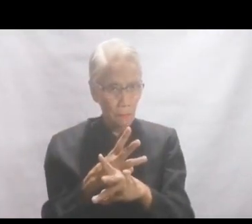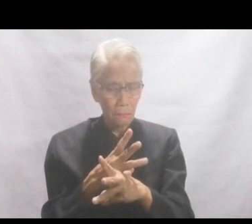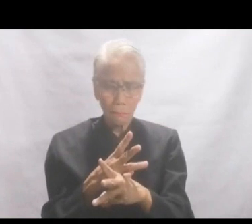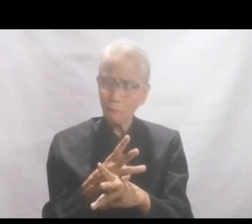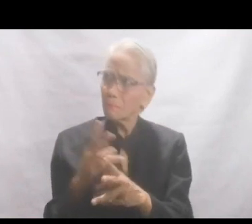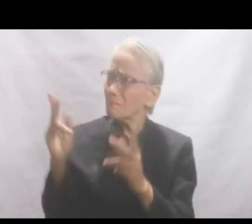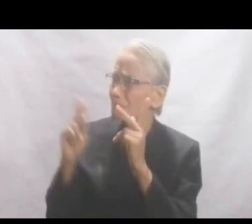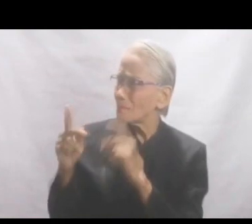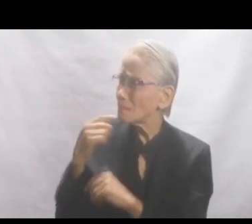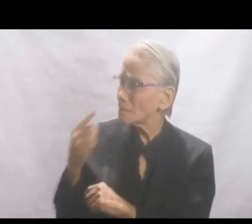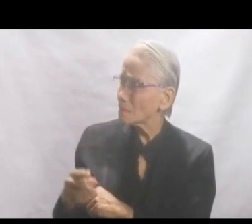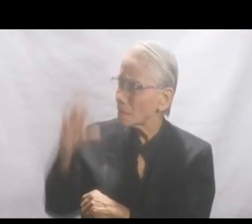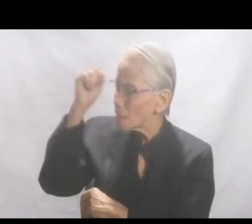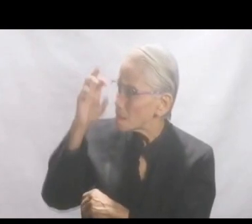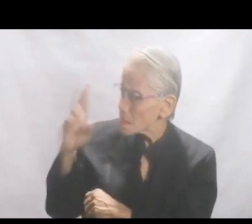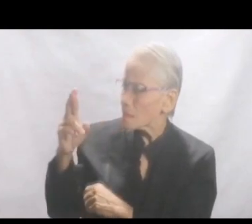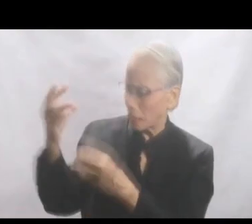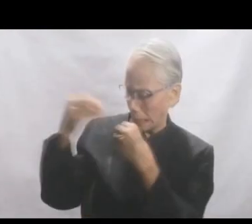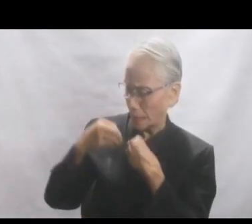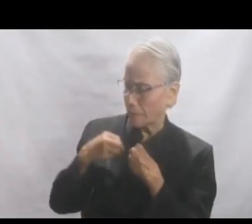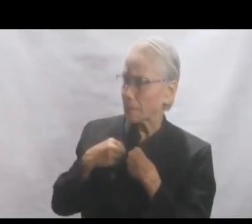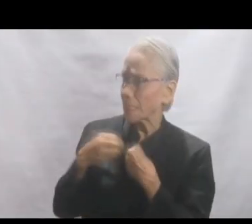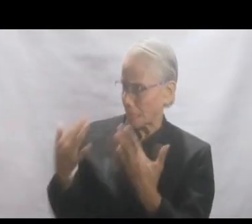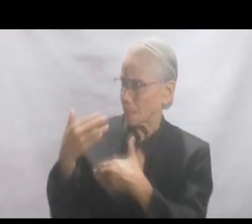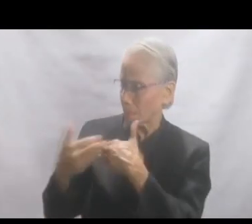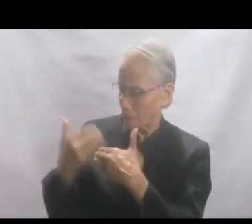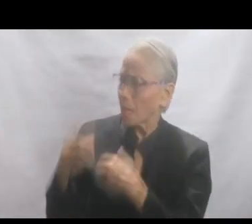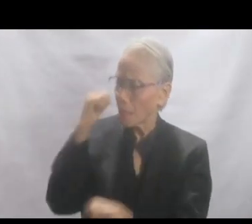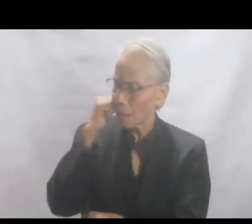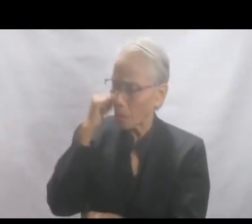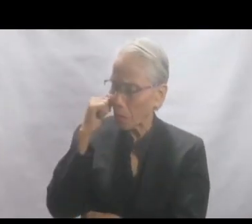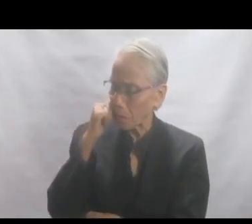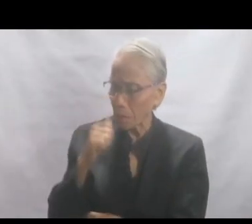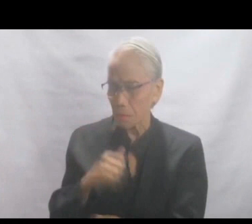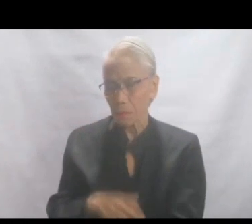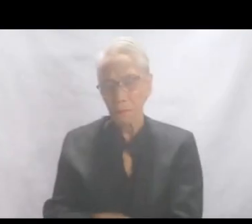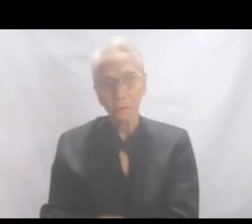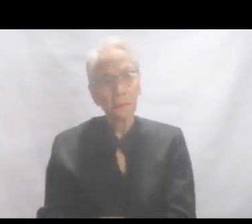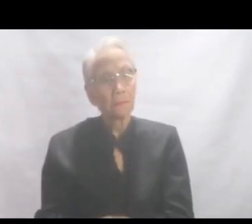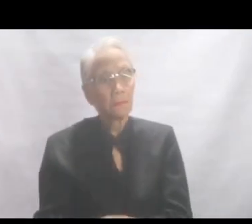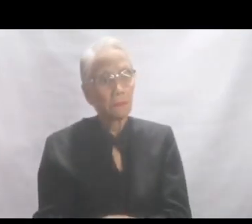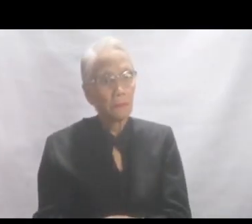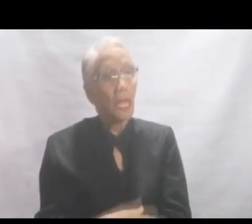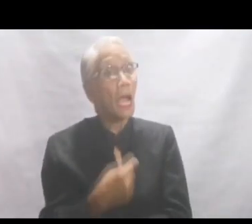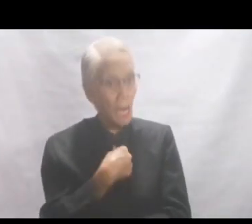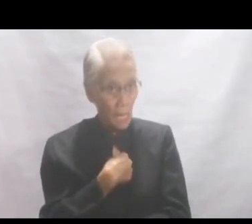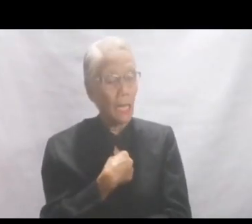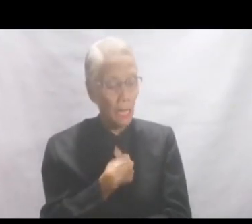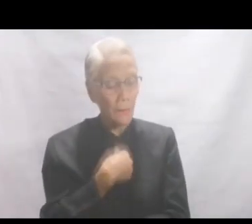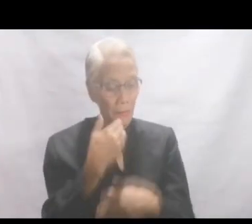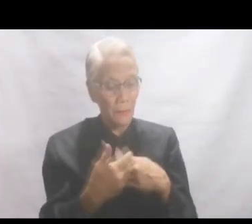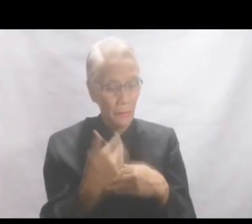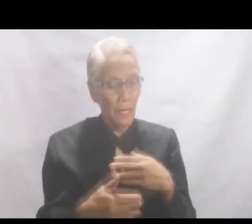So they said to him, Sir, give us this bread always. Jesus said to them, I